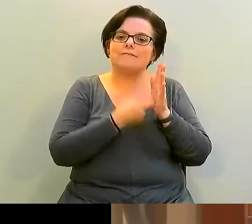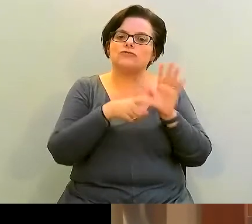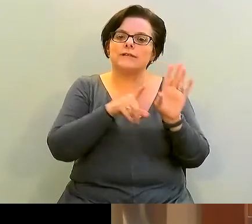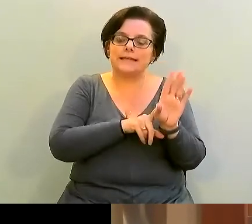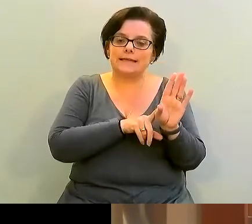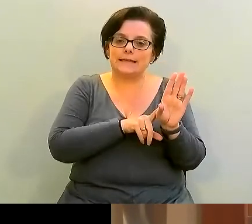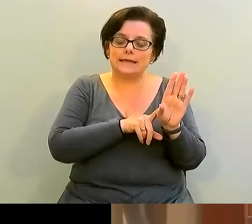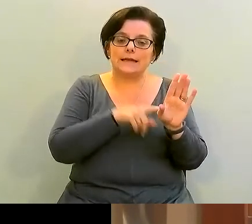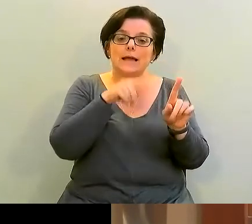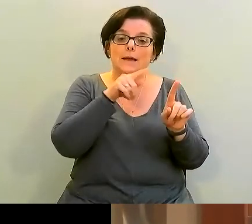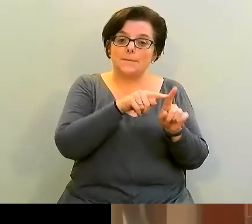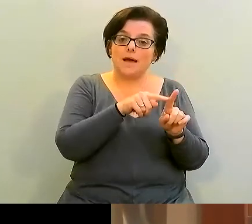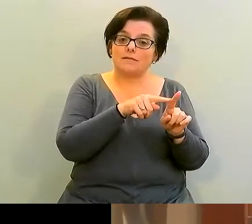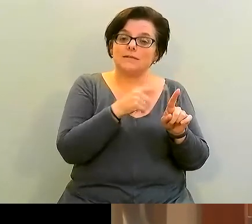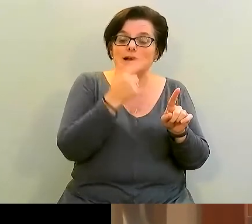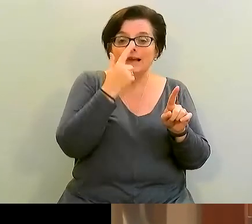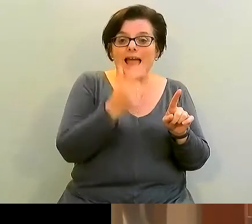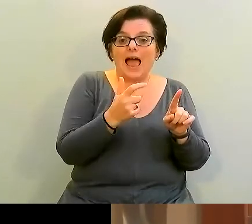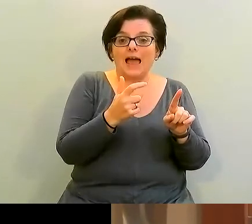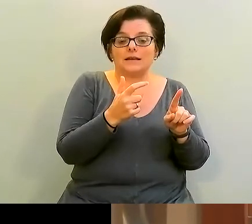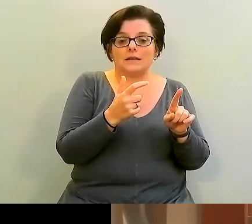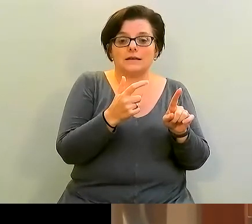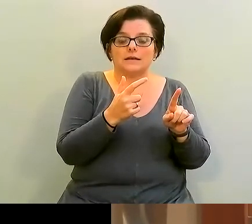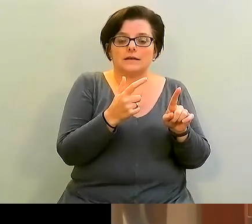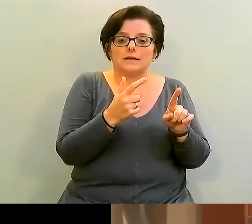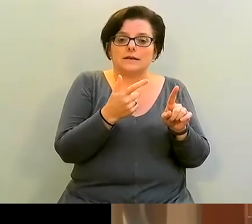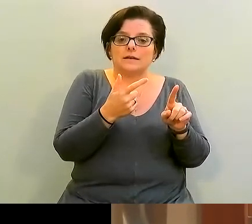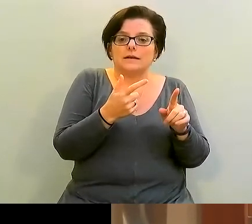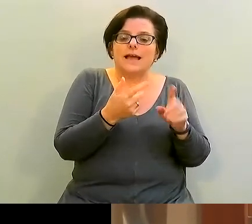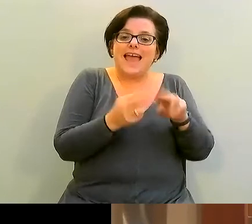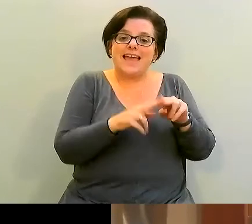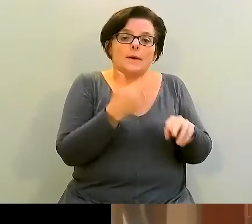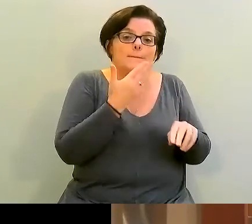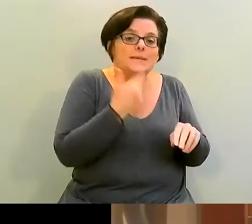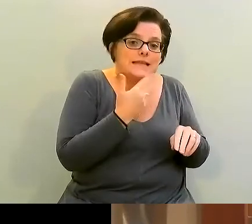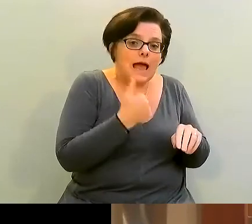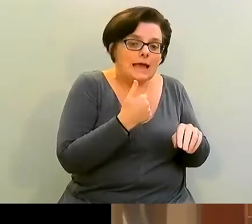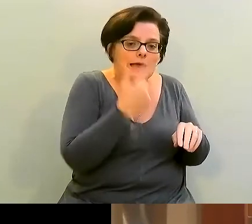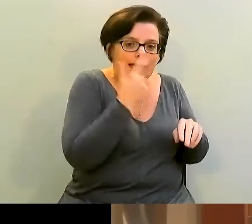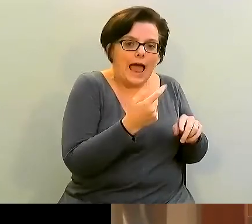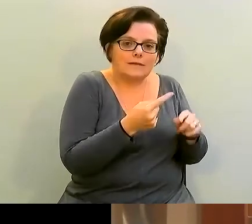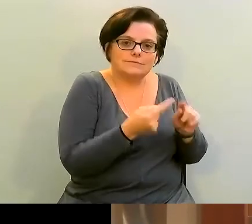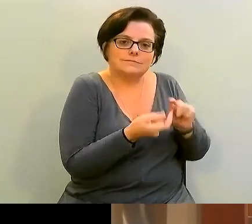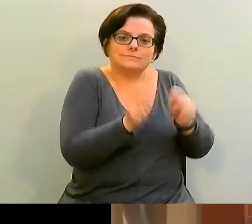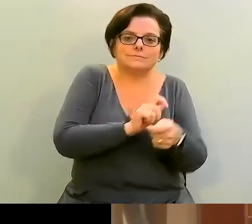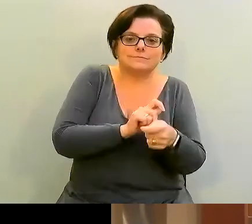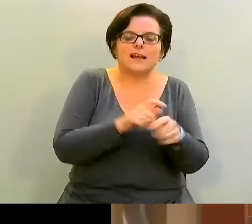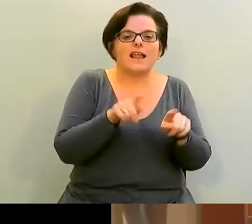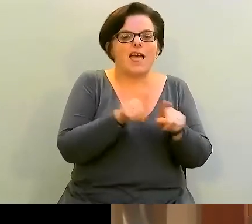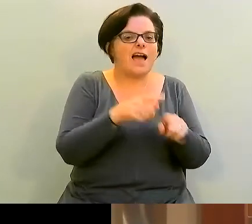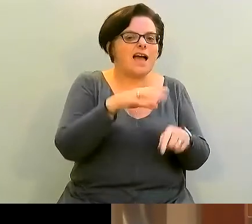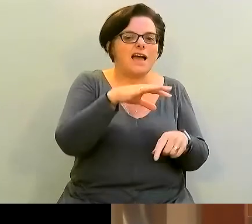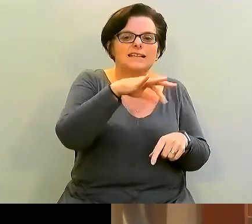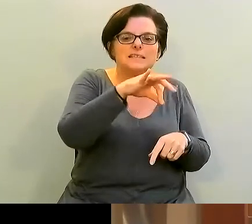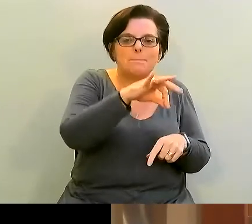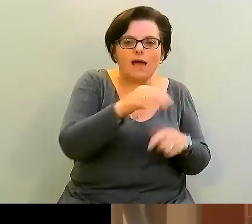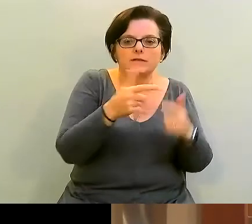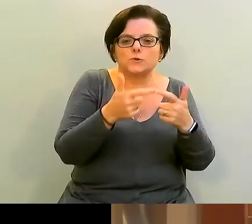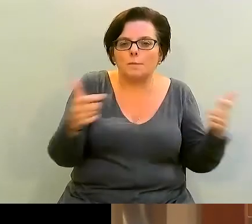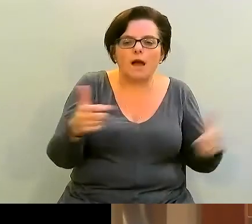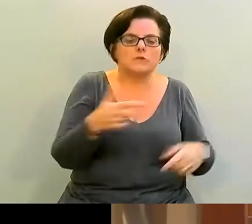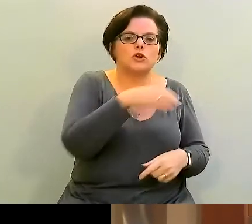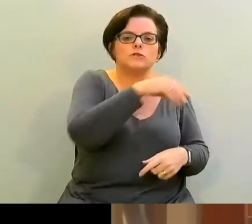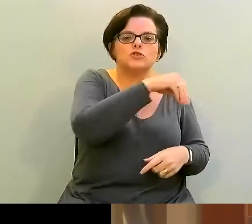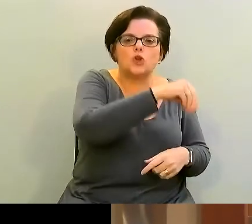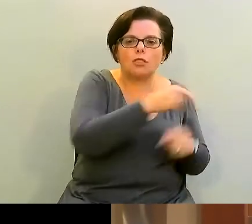something you can fix if you should make an error. Say you put too much of salt or a little bit too much of spice. You can always balance